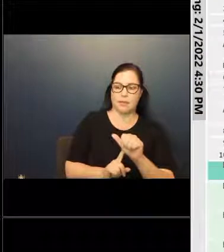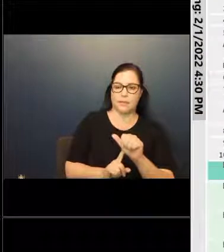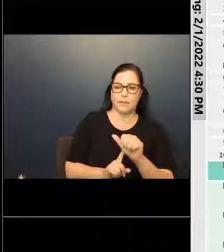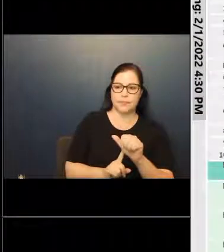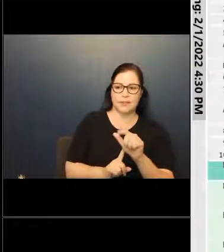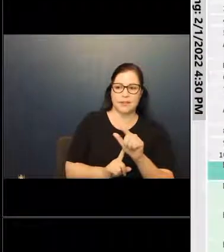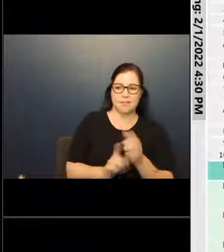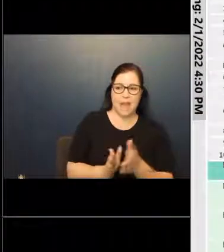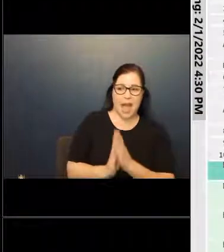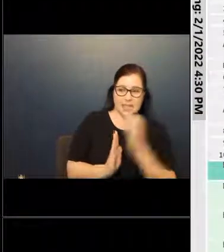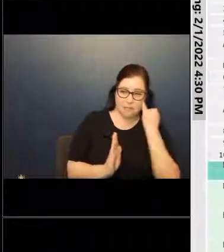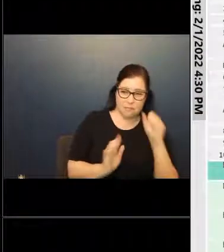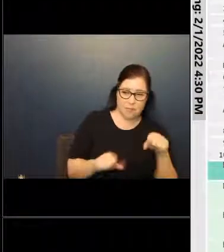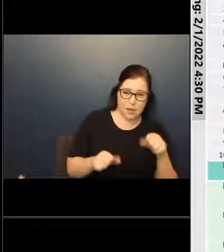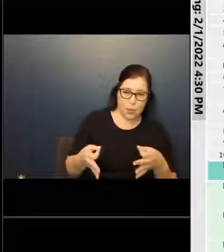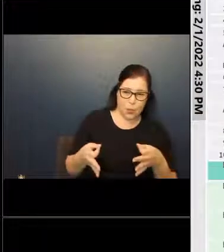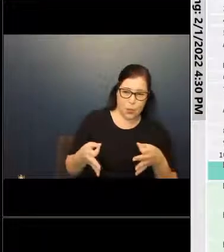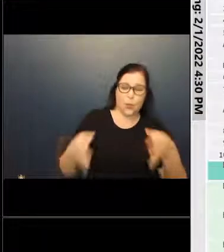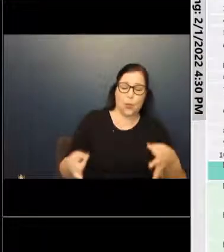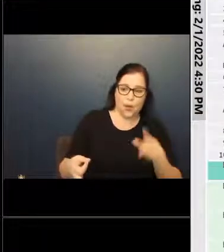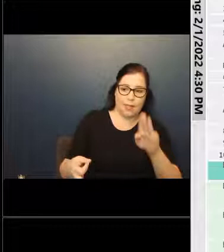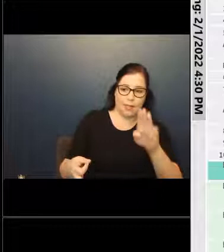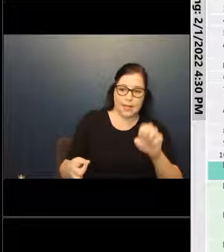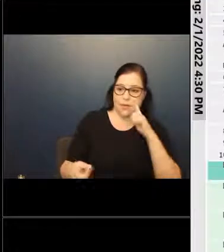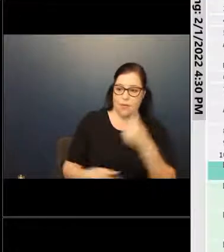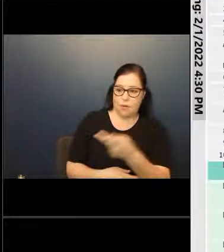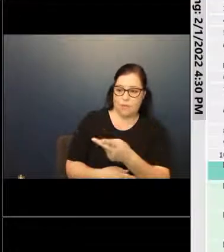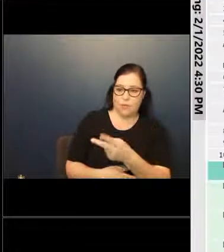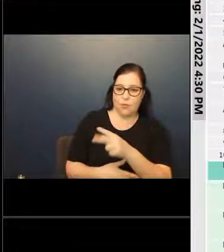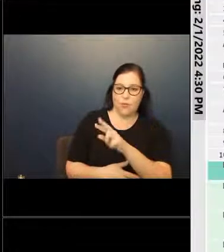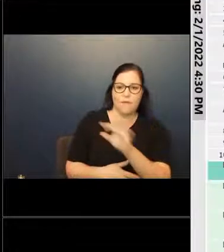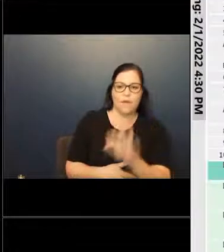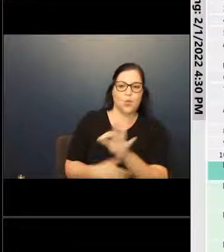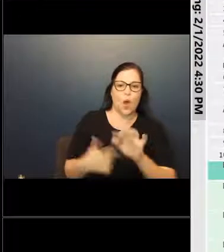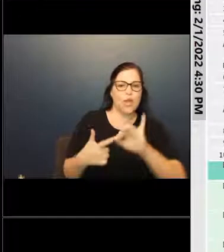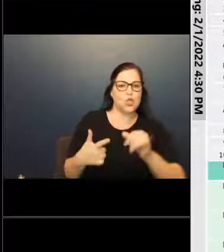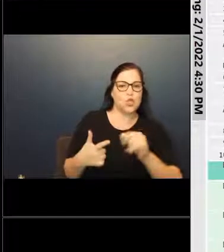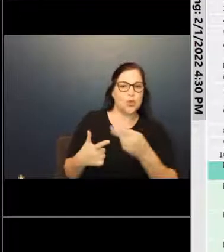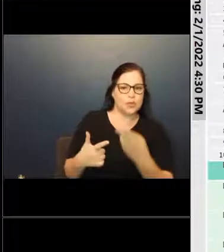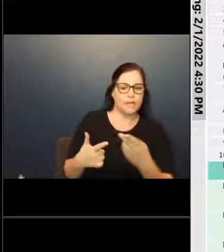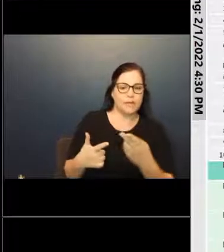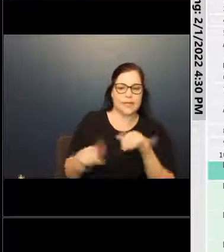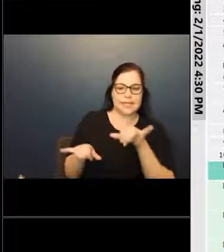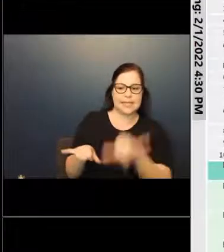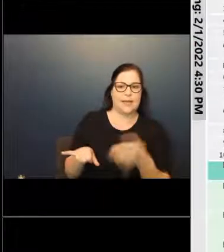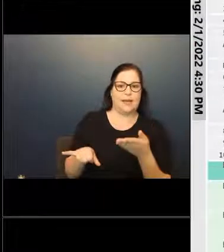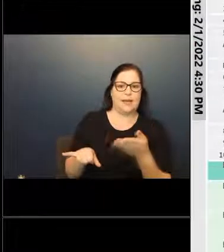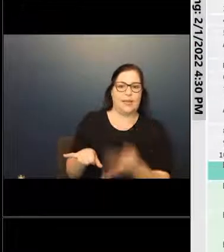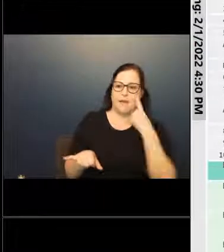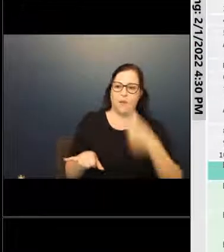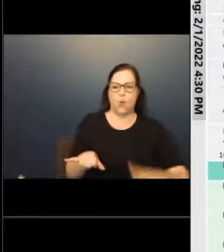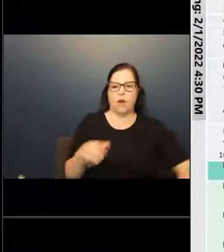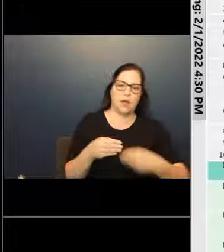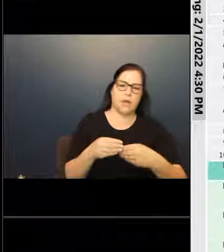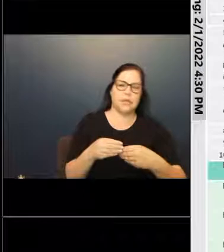lease extension for Mr. John Francois and Rosanna Joseph to stay on the premise for an additional